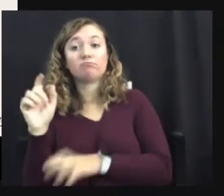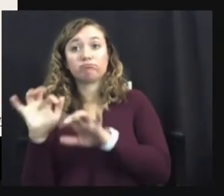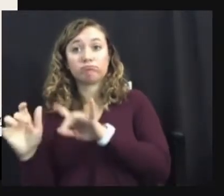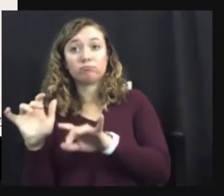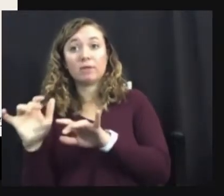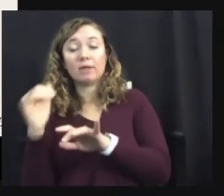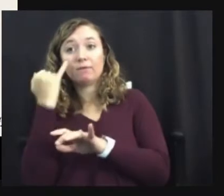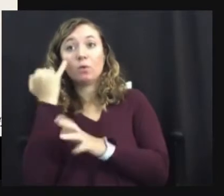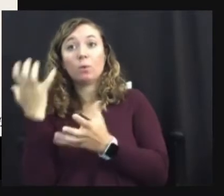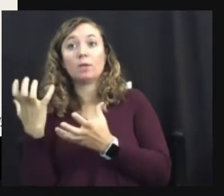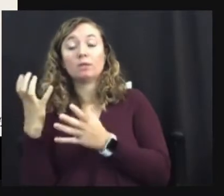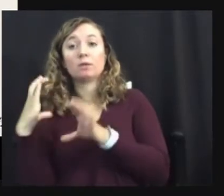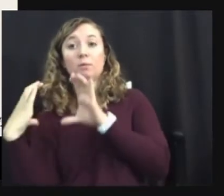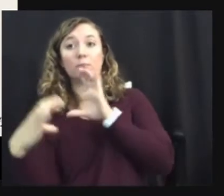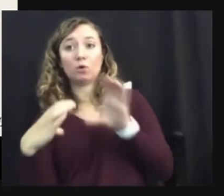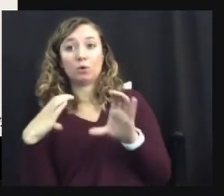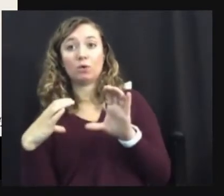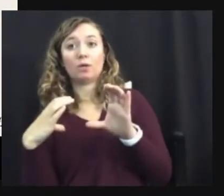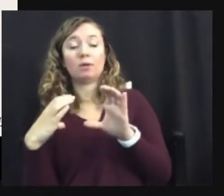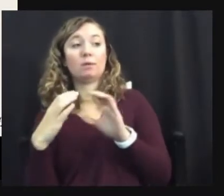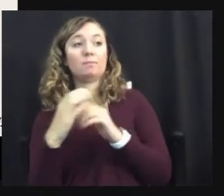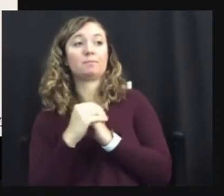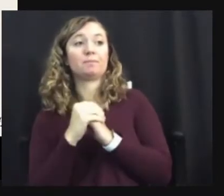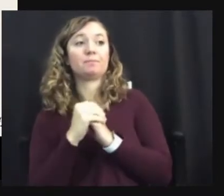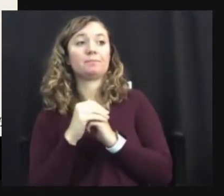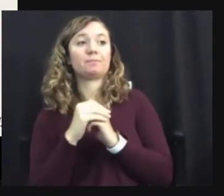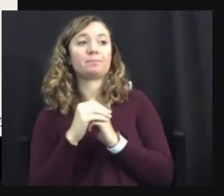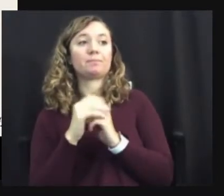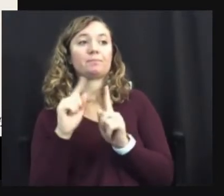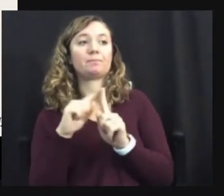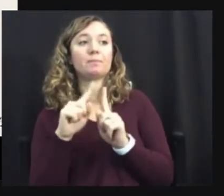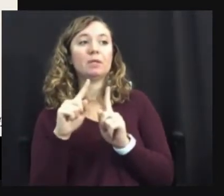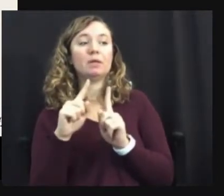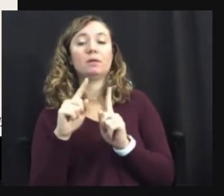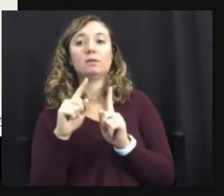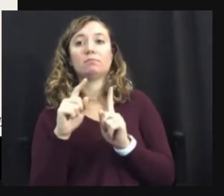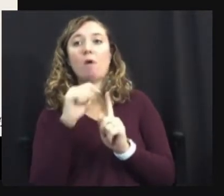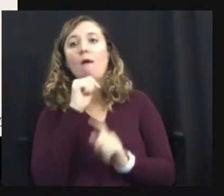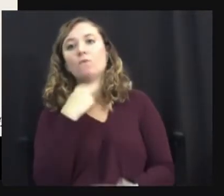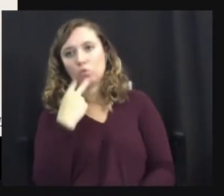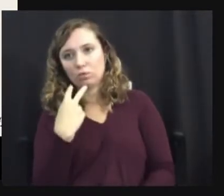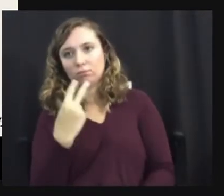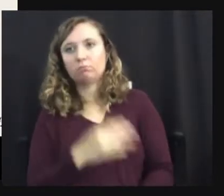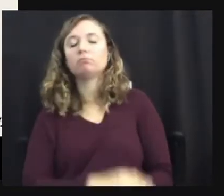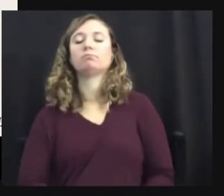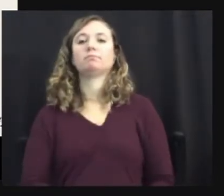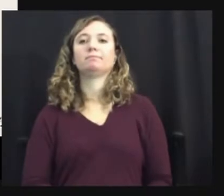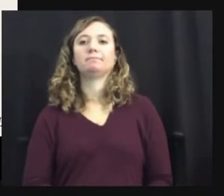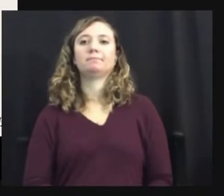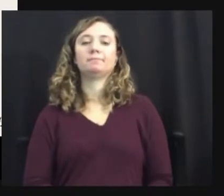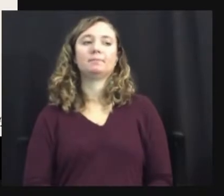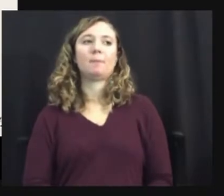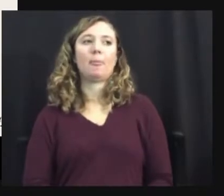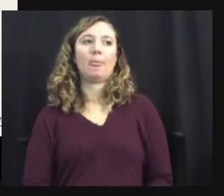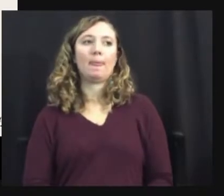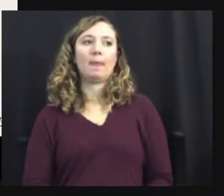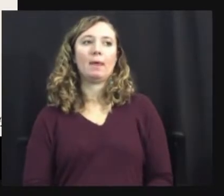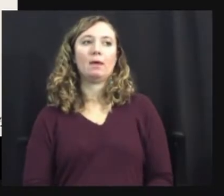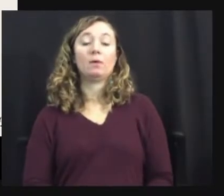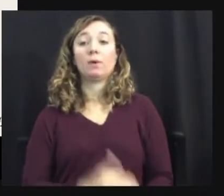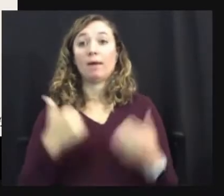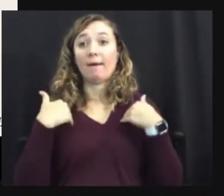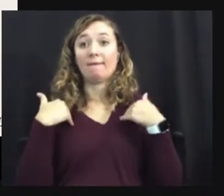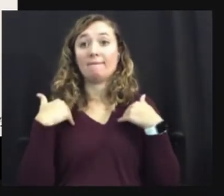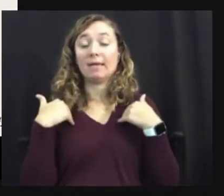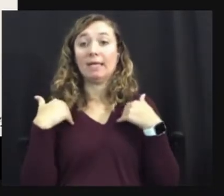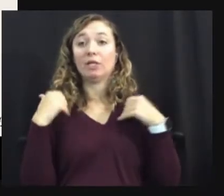to communicate, but, um, again, not vocally. And then, um, I'm gonna include a stretch break. It might